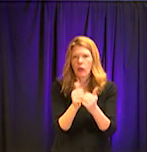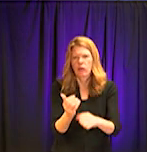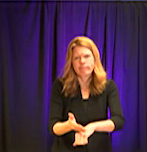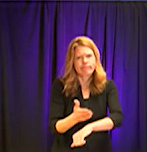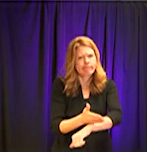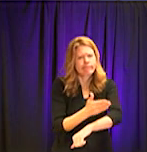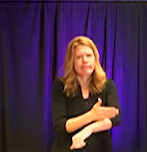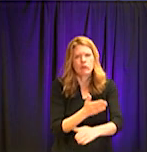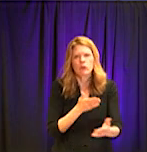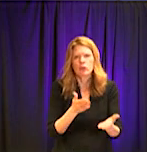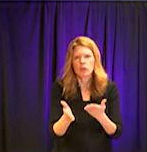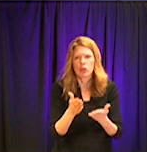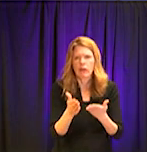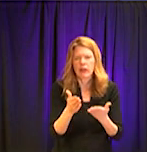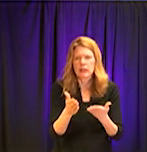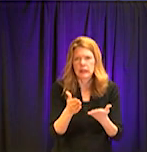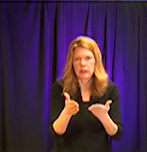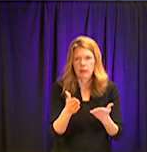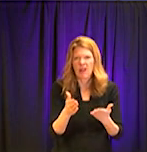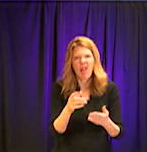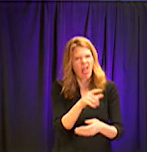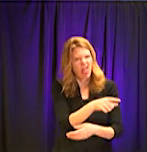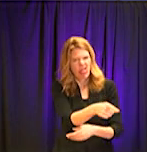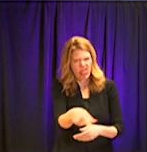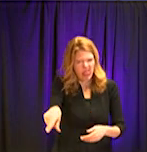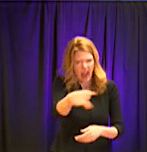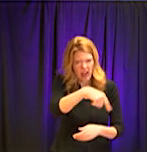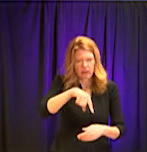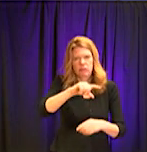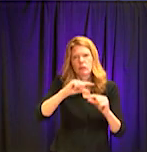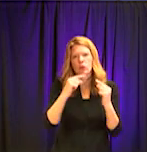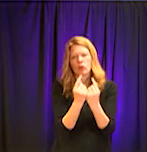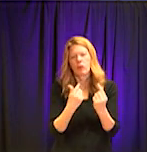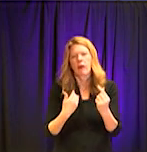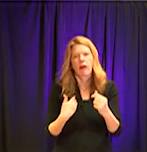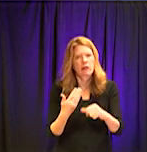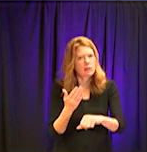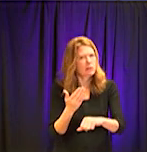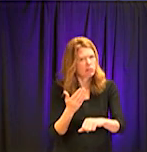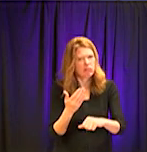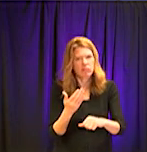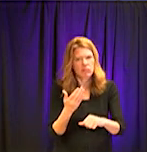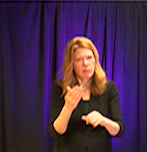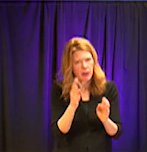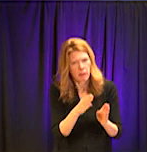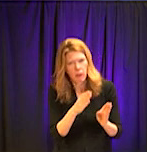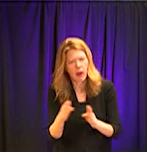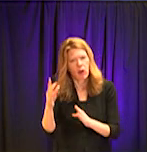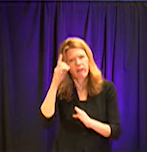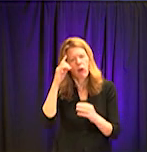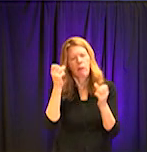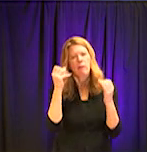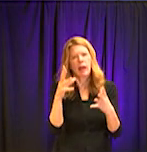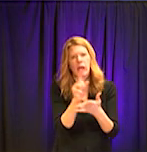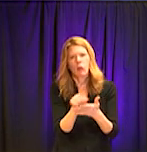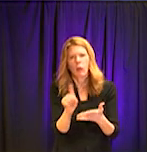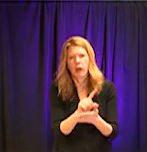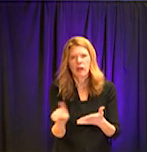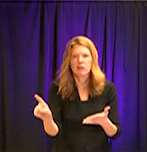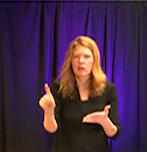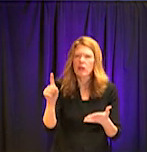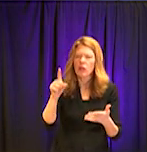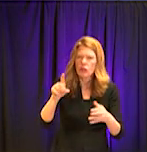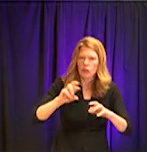ambulatory care centers. And they've been working for weeks to try and increase capacity and be prepared for the community's needs